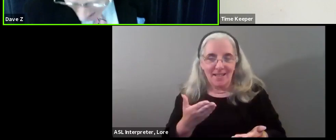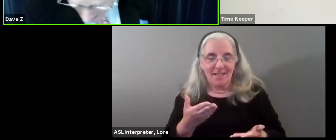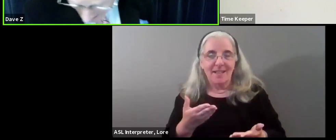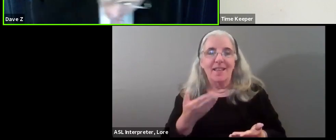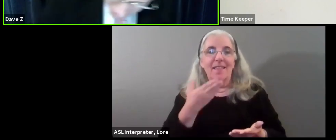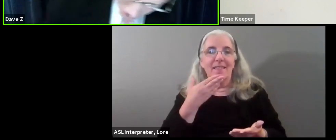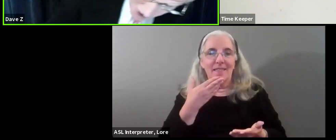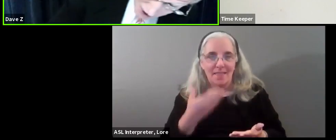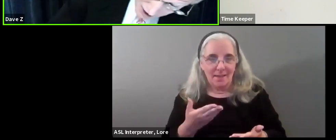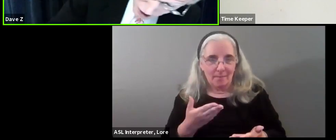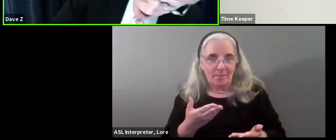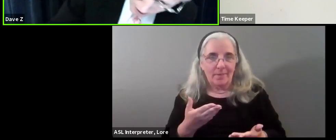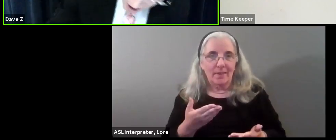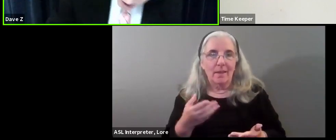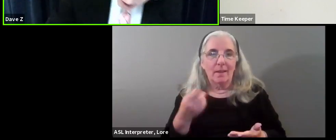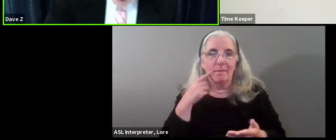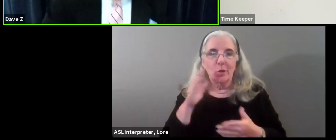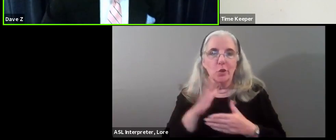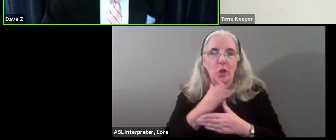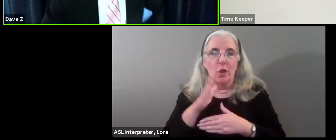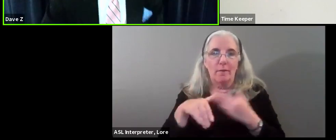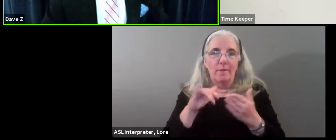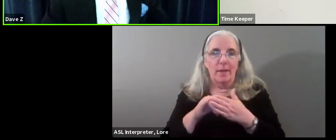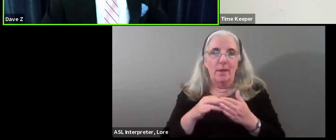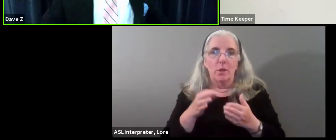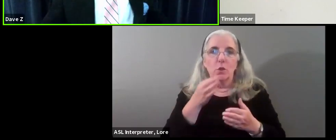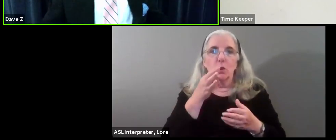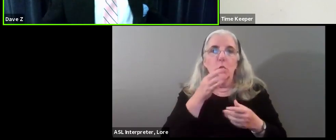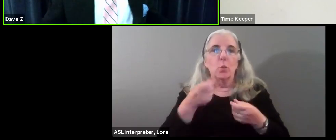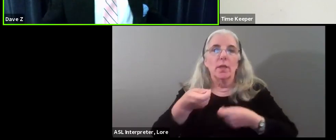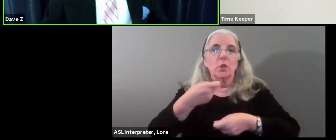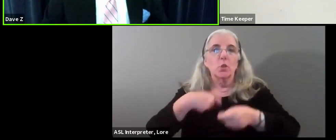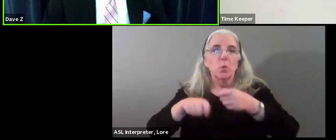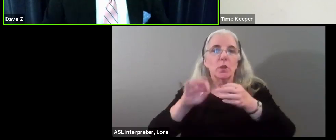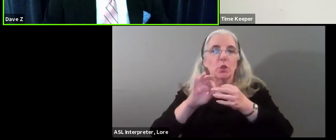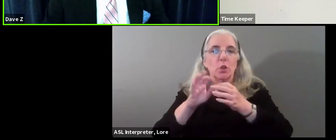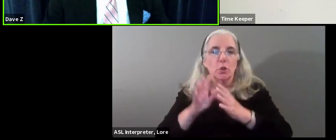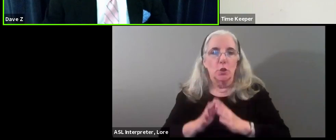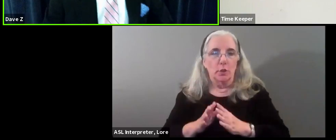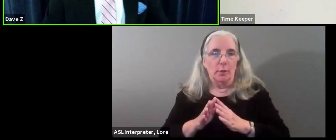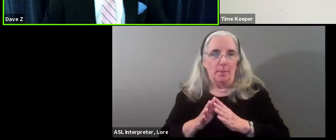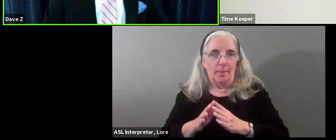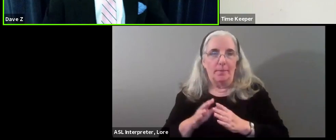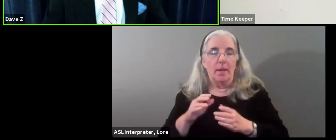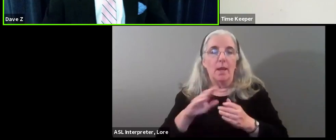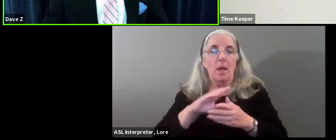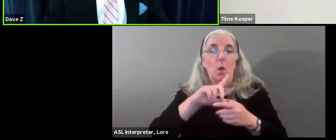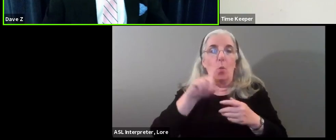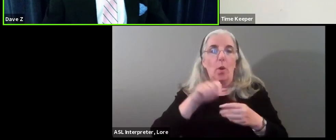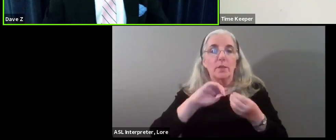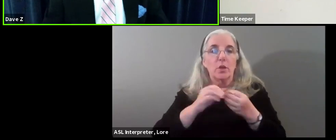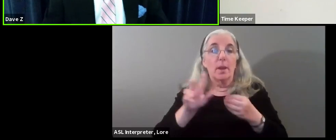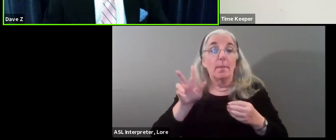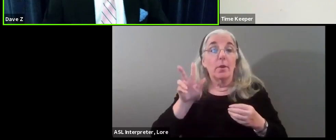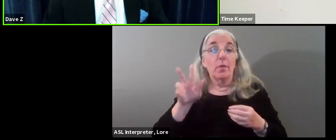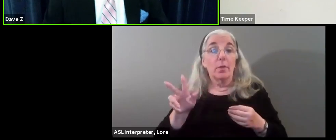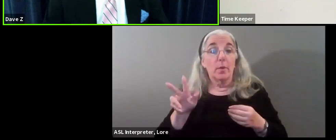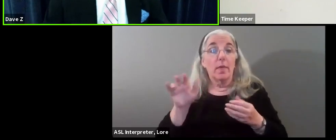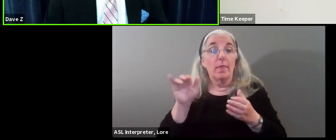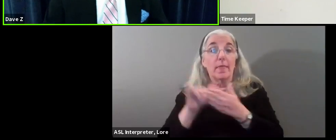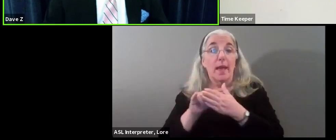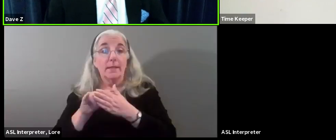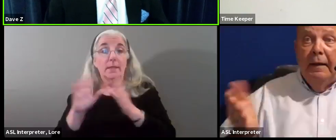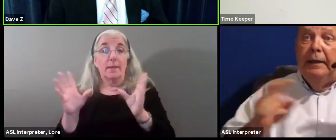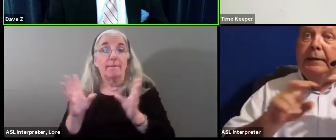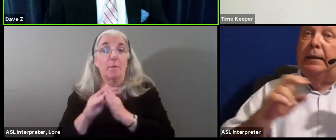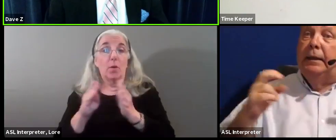sharing all of that with us. We'll be moving on to question number three. Those of you that are just joining us, this is the forum